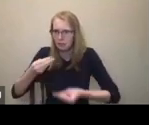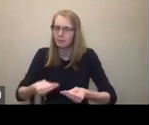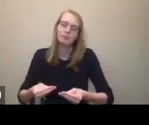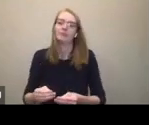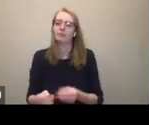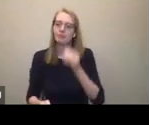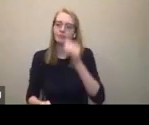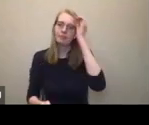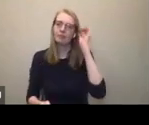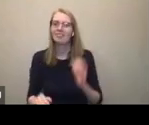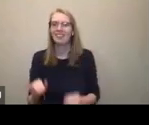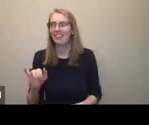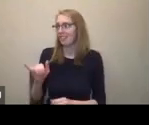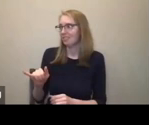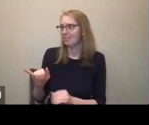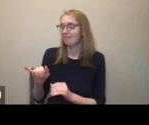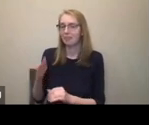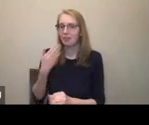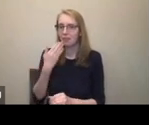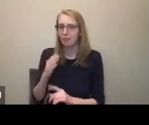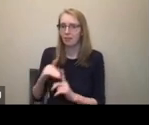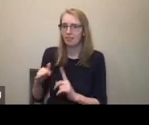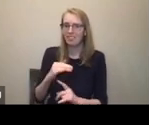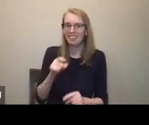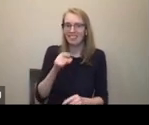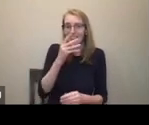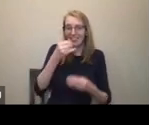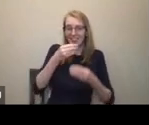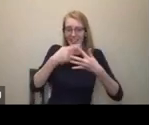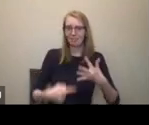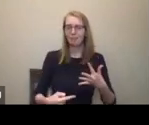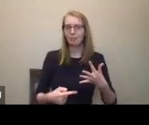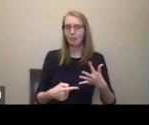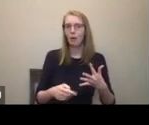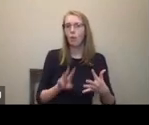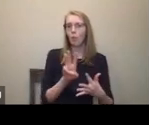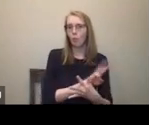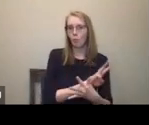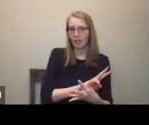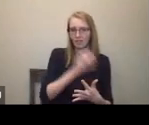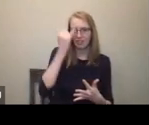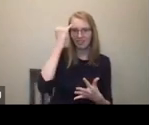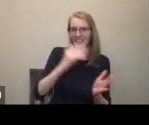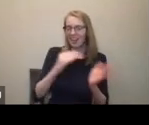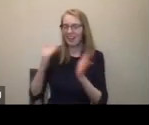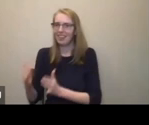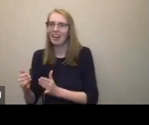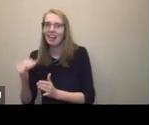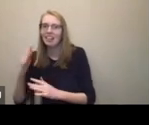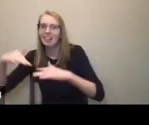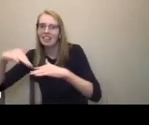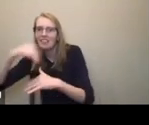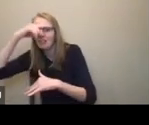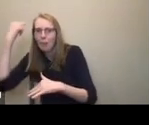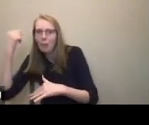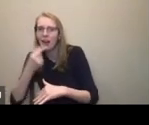see, and these are all Western models of identity development. when you add indigenous, black, queer, cis, poor, sick, disabled, then you start to